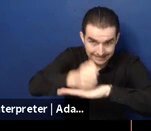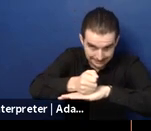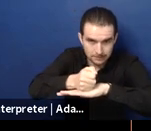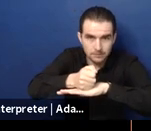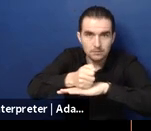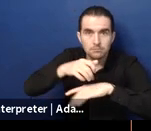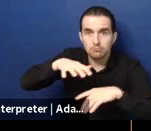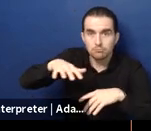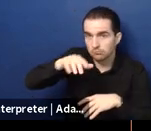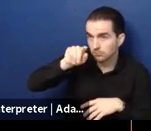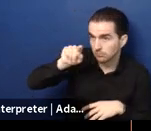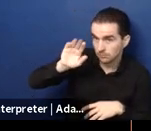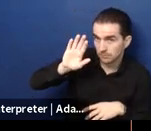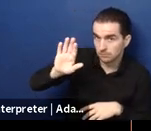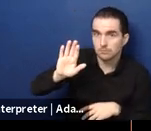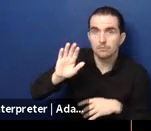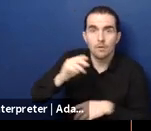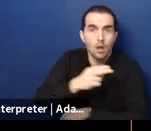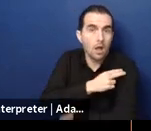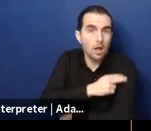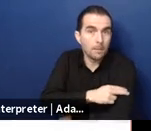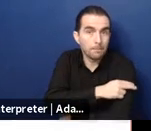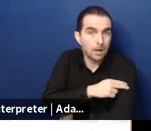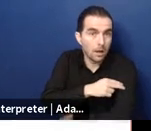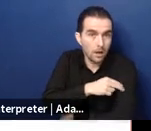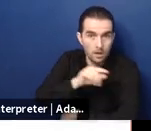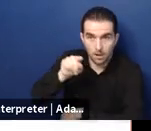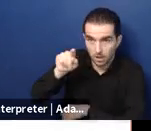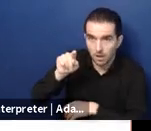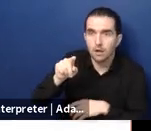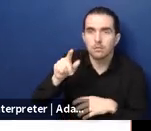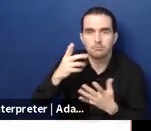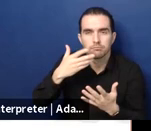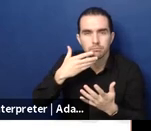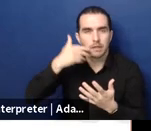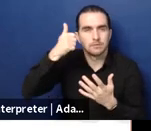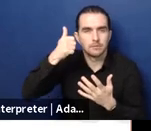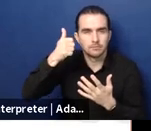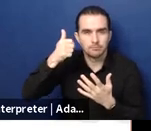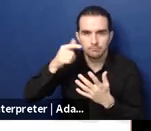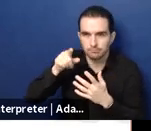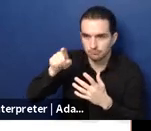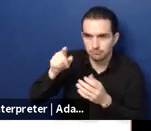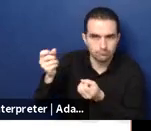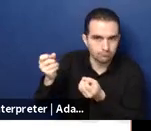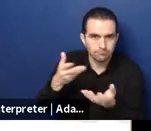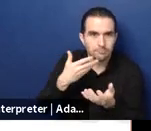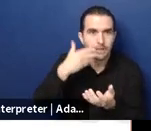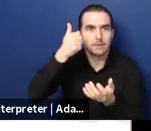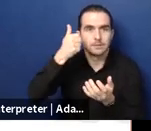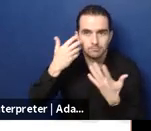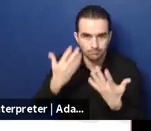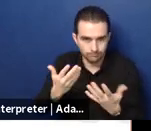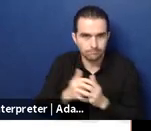awards or anything along these lines next um the new plan may